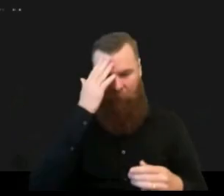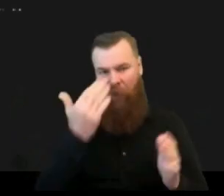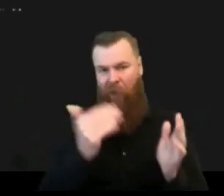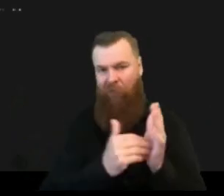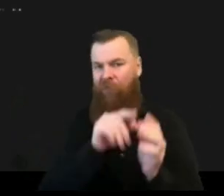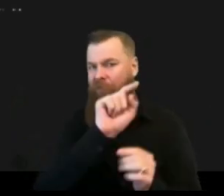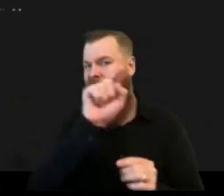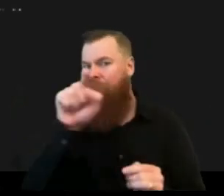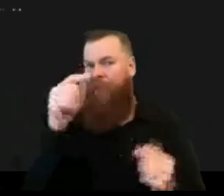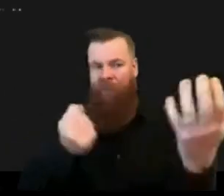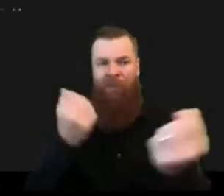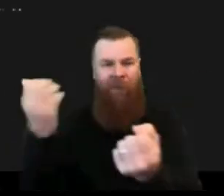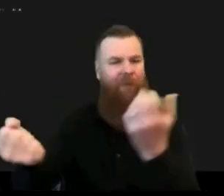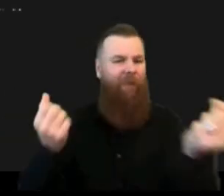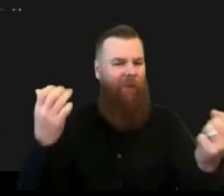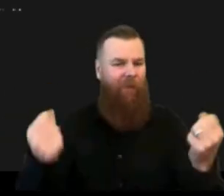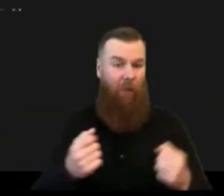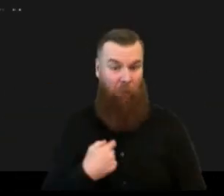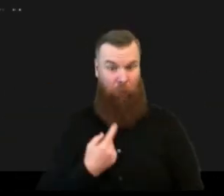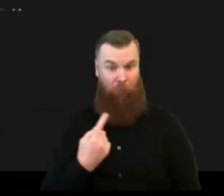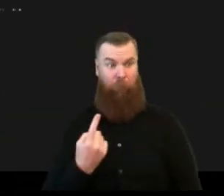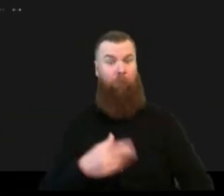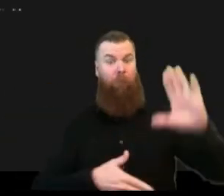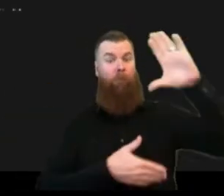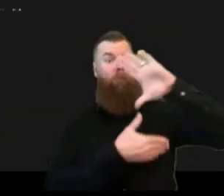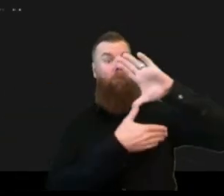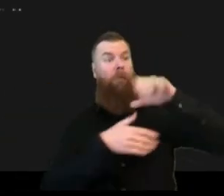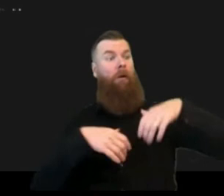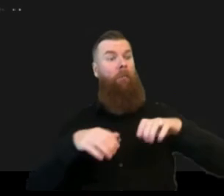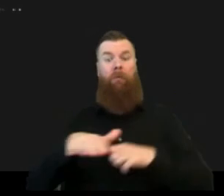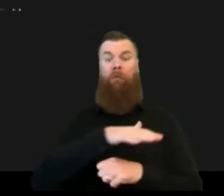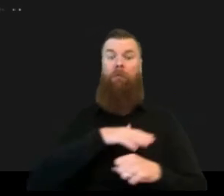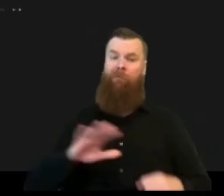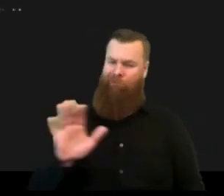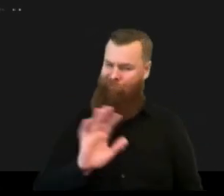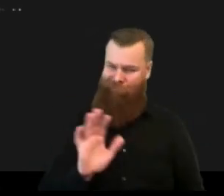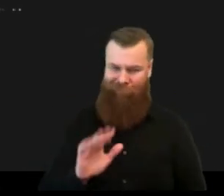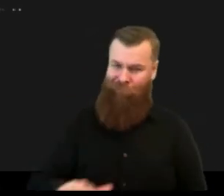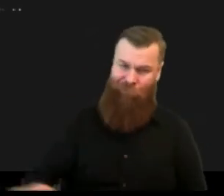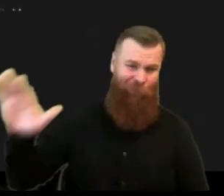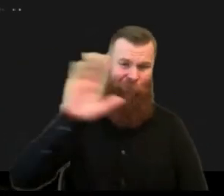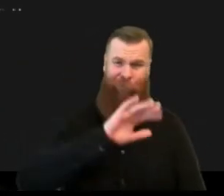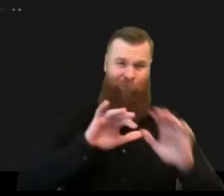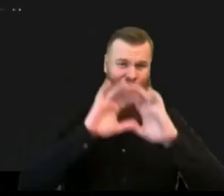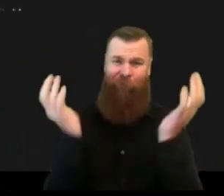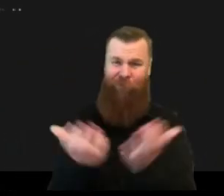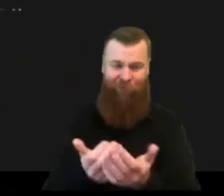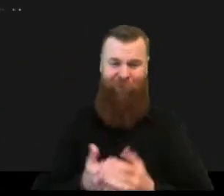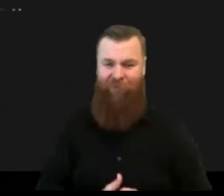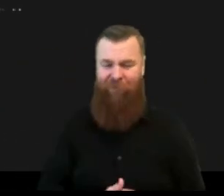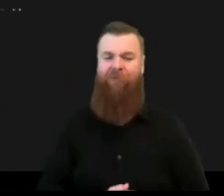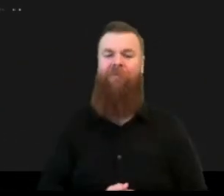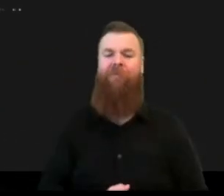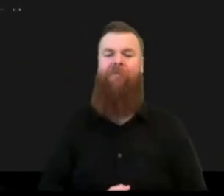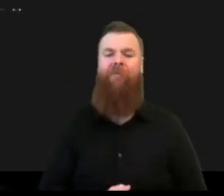uh certainly to take into consideration um migration um forced migration in particular um